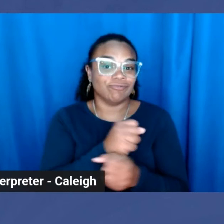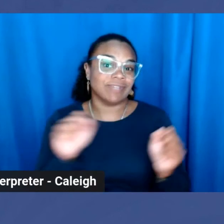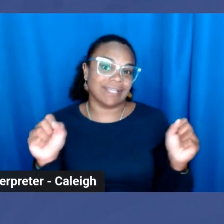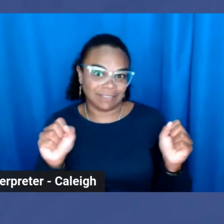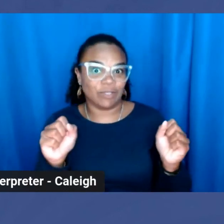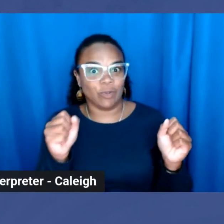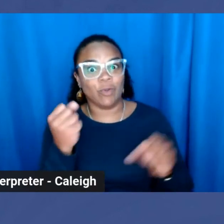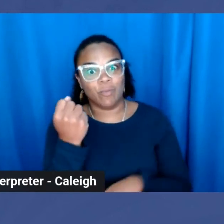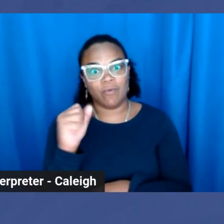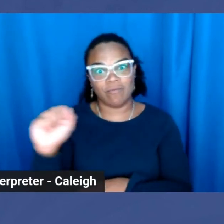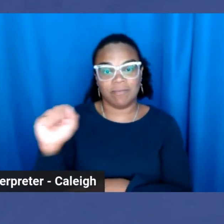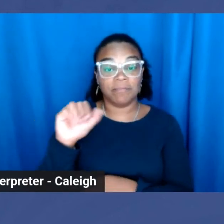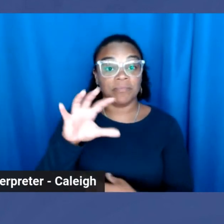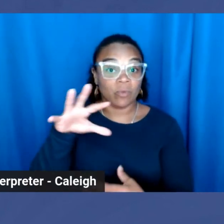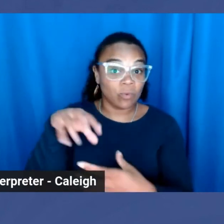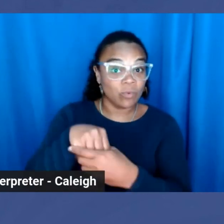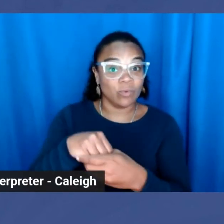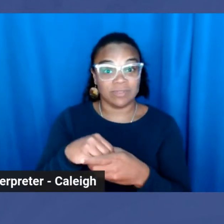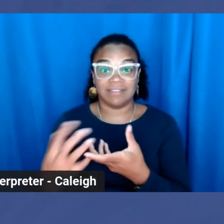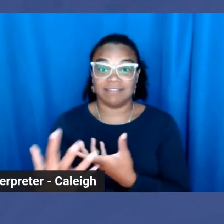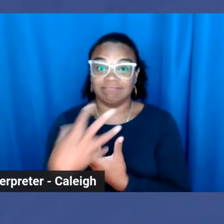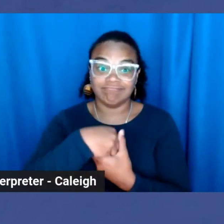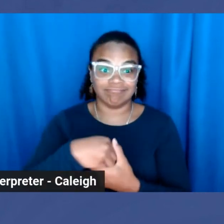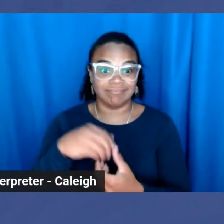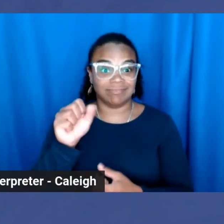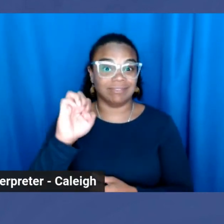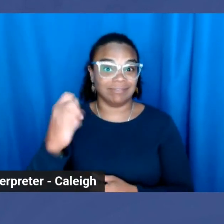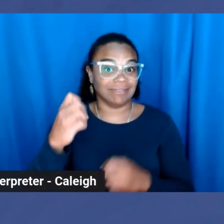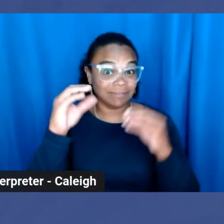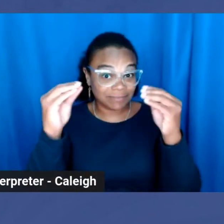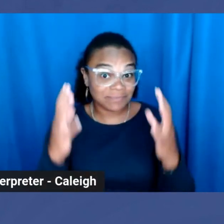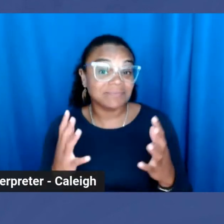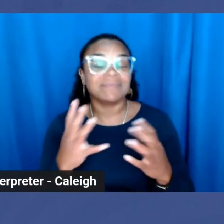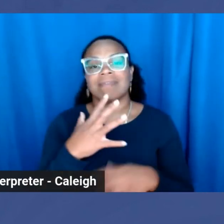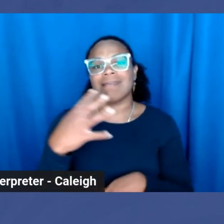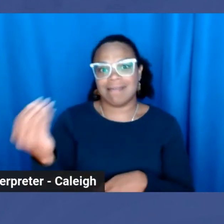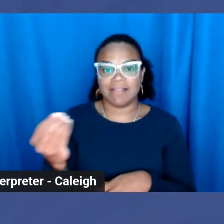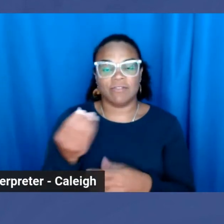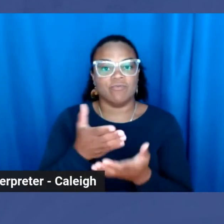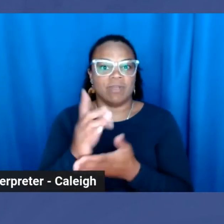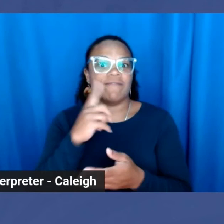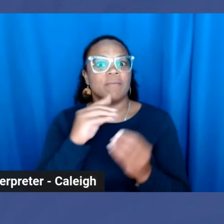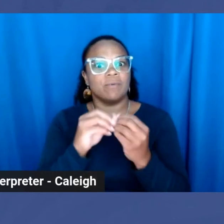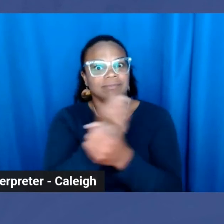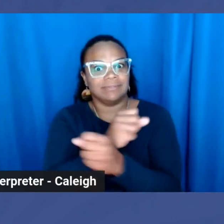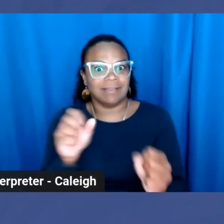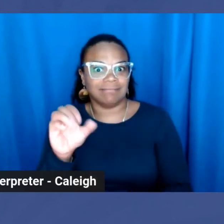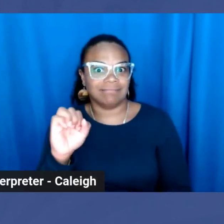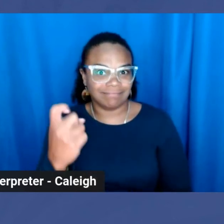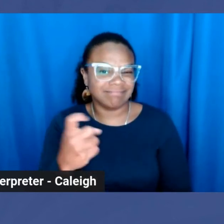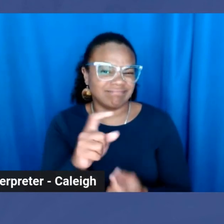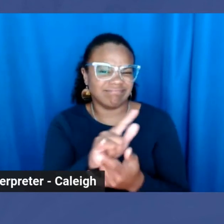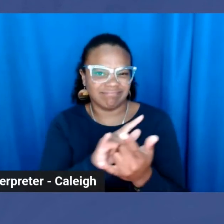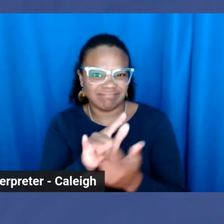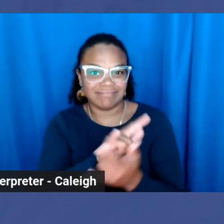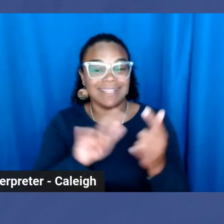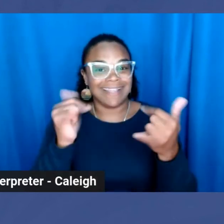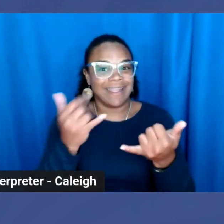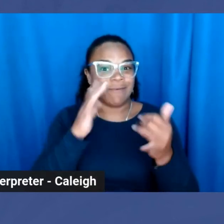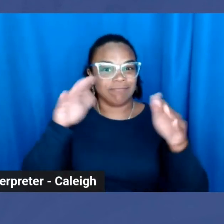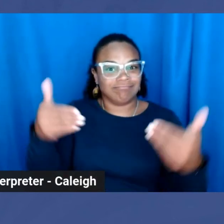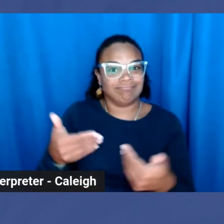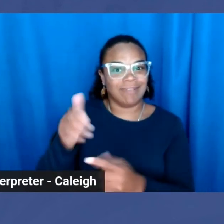inclusive sex education, and the right to safe intimacy. Now introducing their presentation,